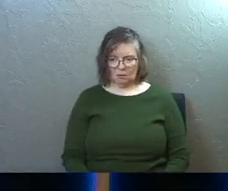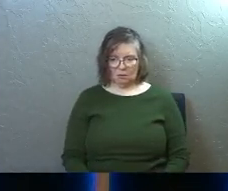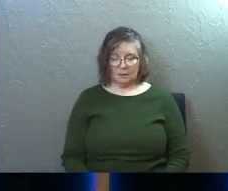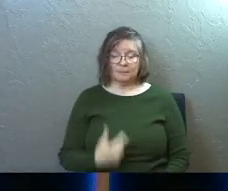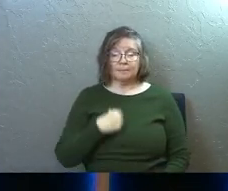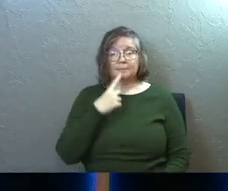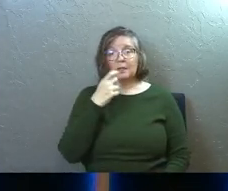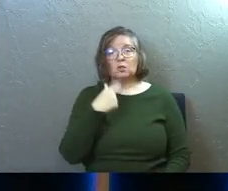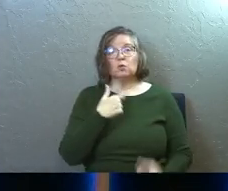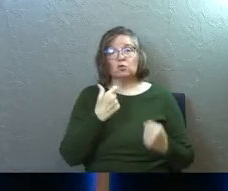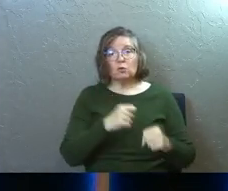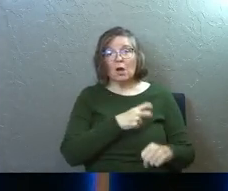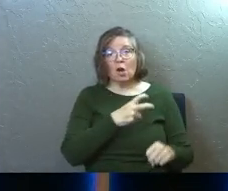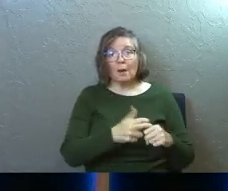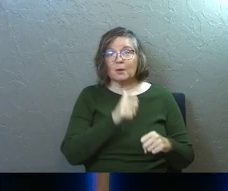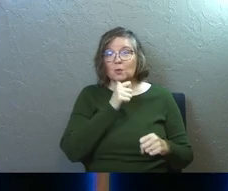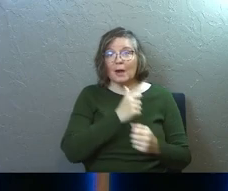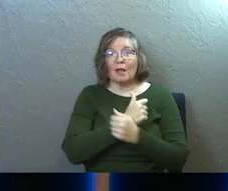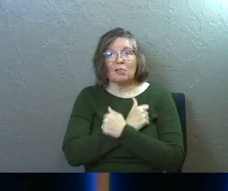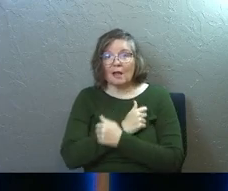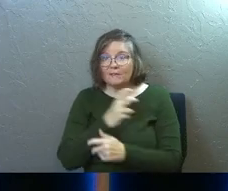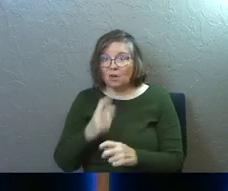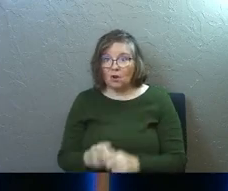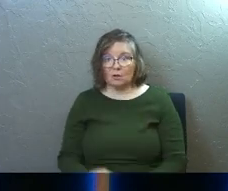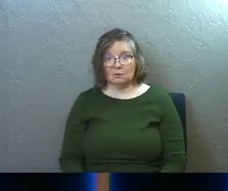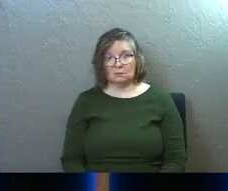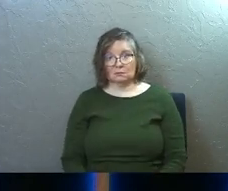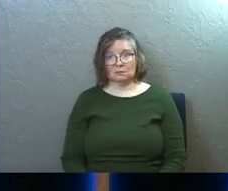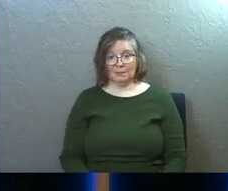I would say, because you were trying hard and you were not loving hard.